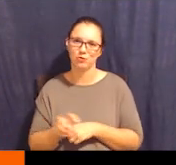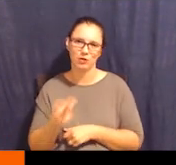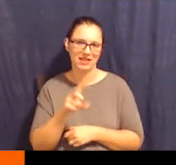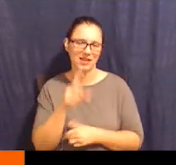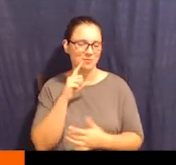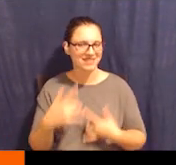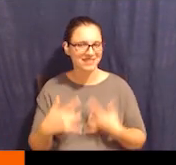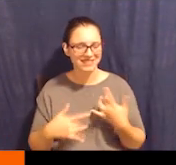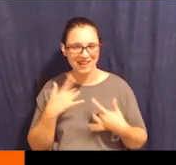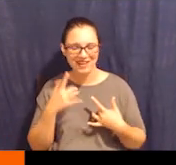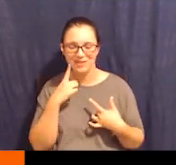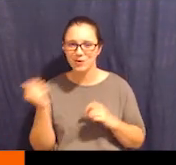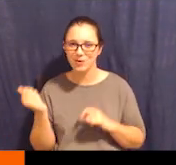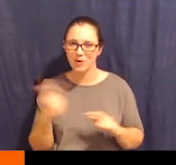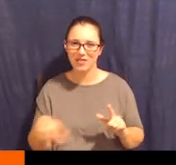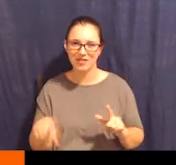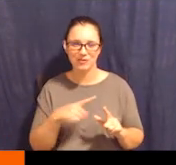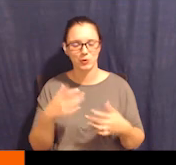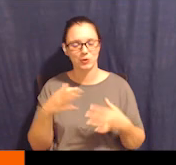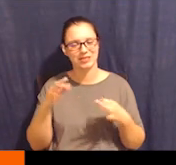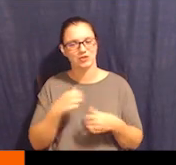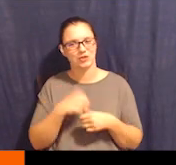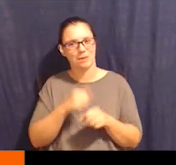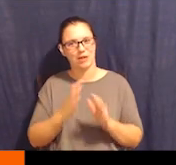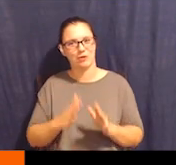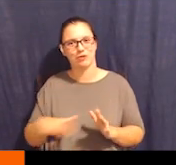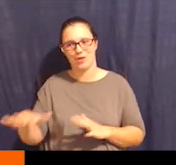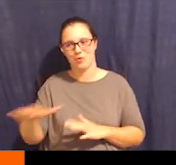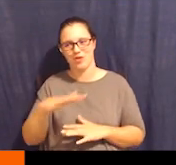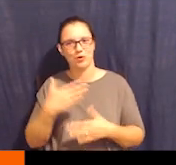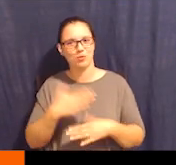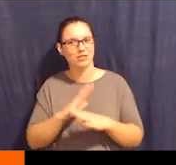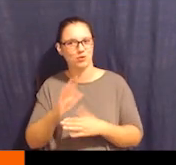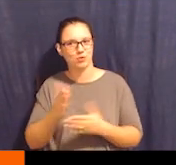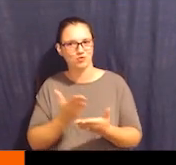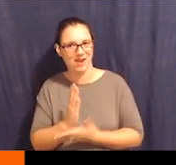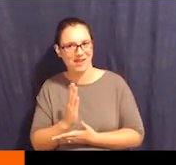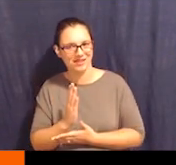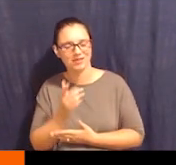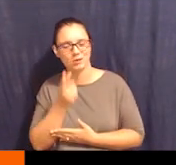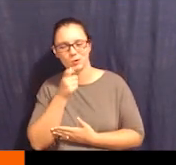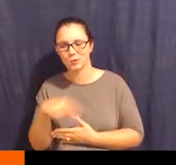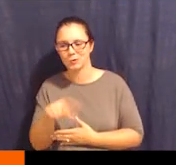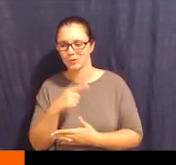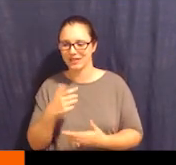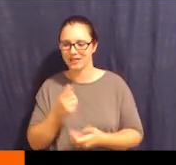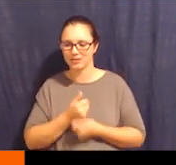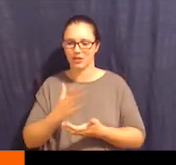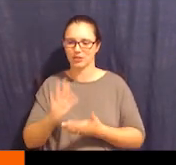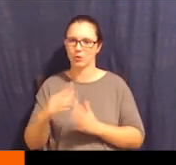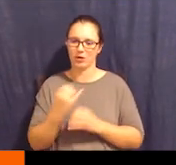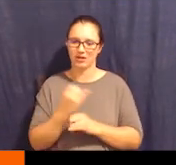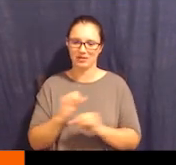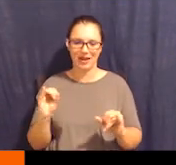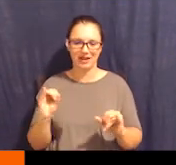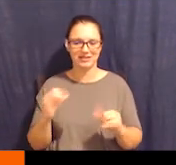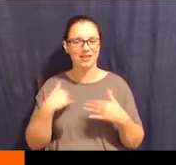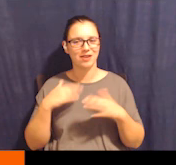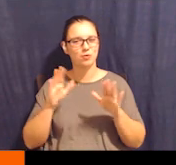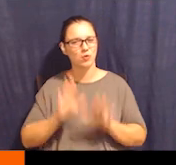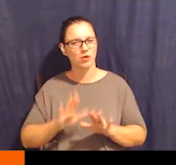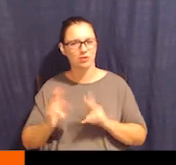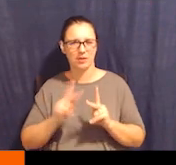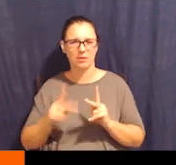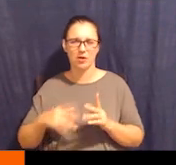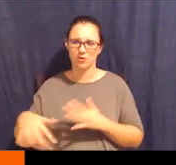protecting your rights, who are expressing your independence, and who have wonderful people around you who support you and believe in you. So